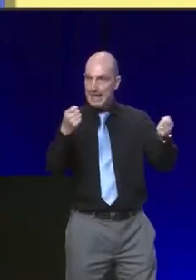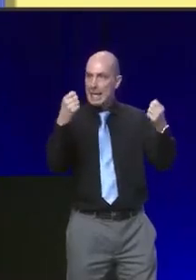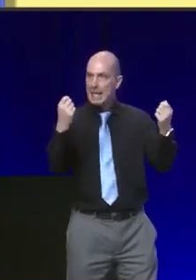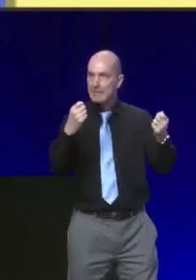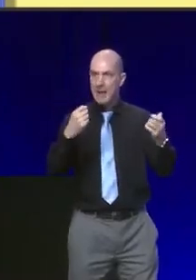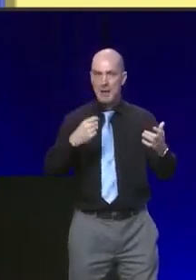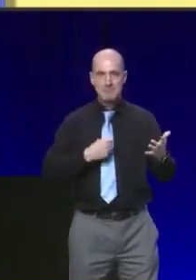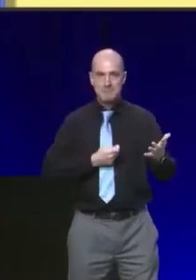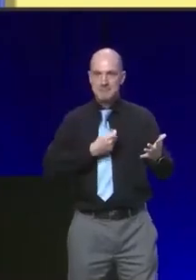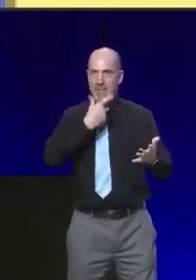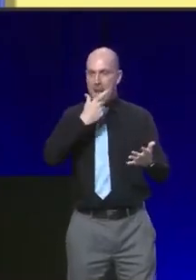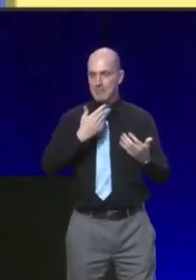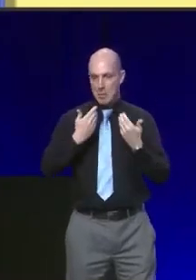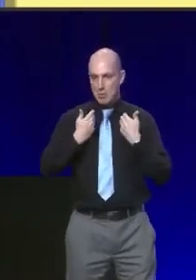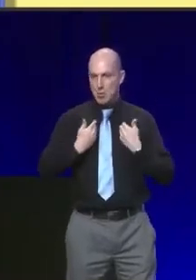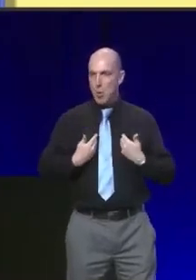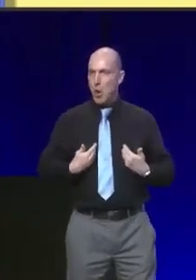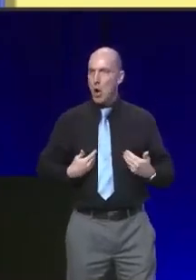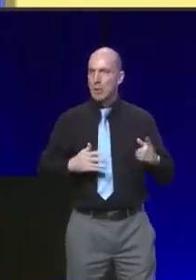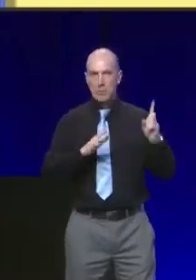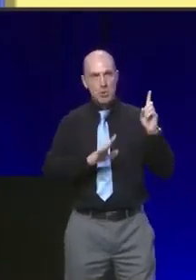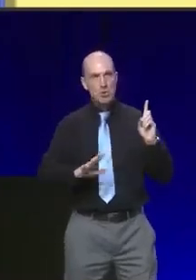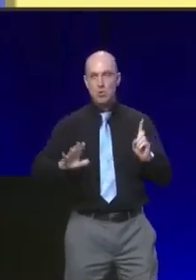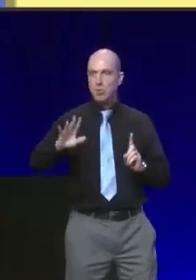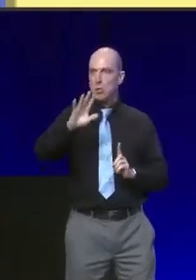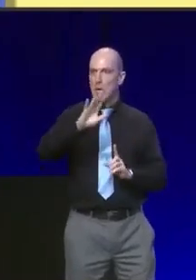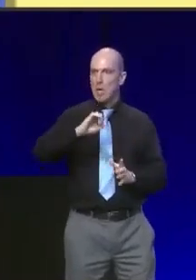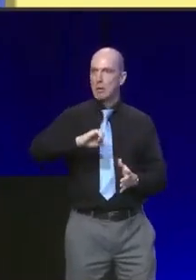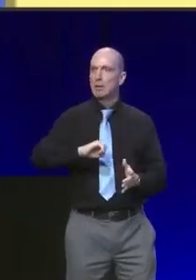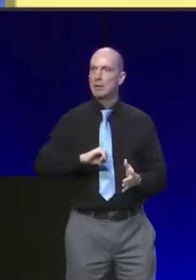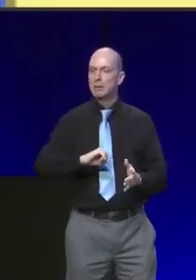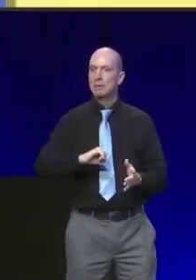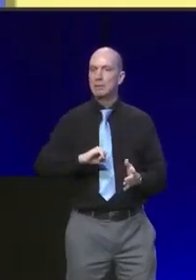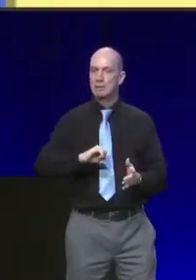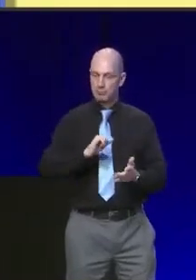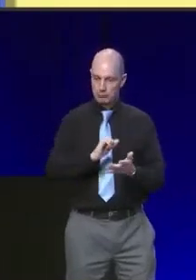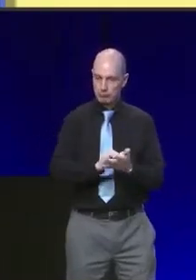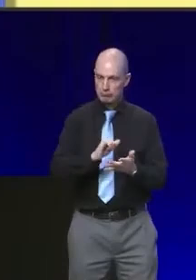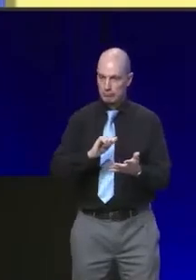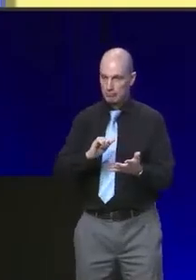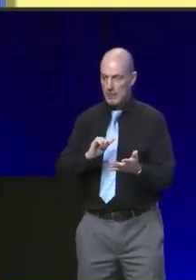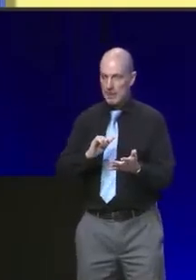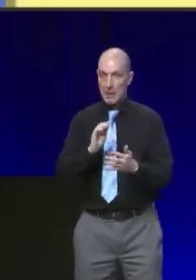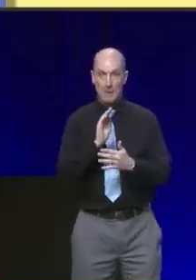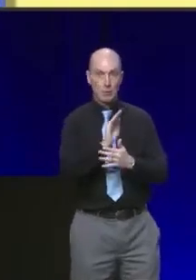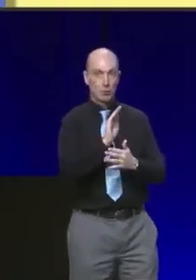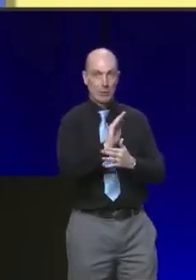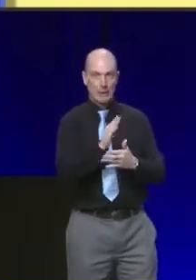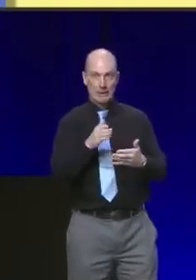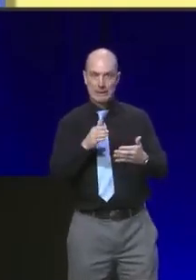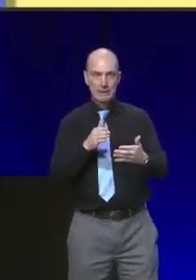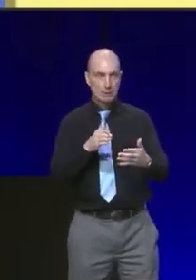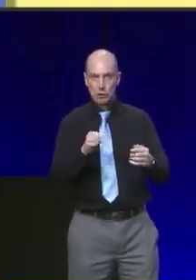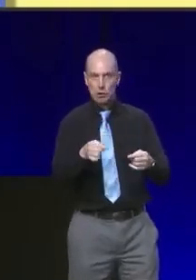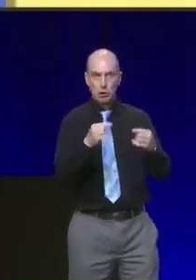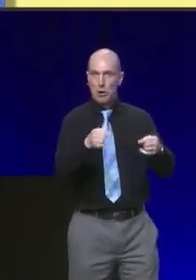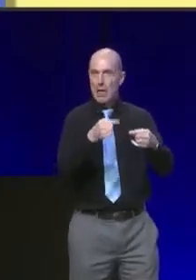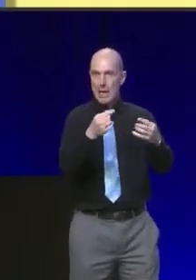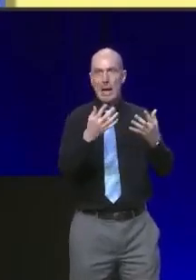happy and prosperous nation. There is much that lies ahead of us that we know about, but much that we don't.